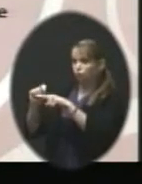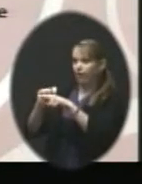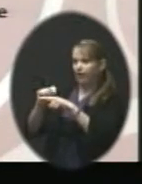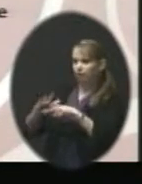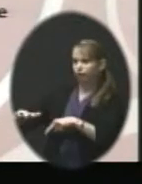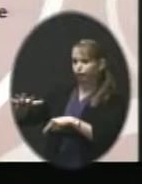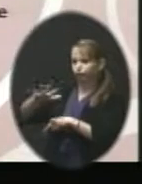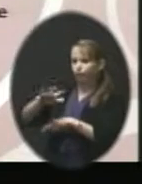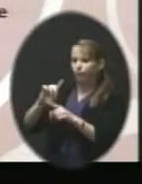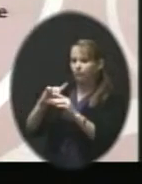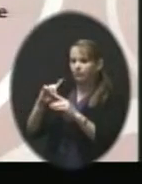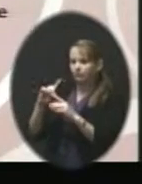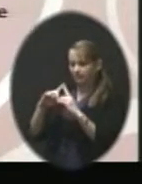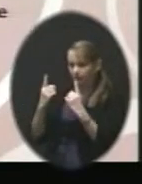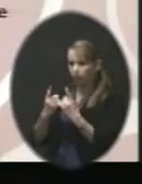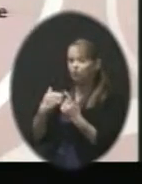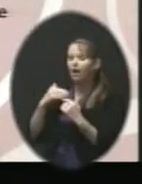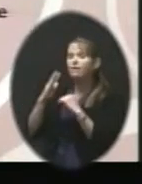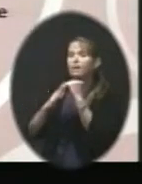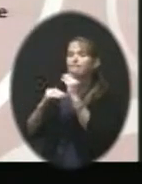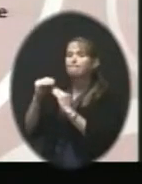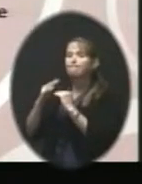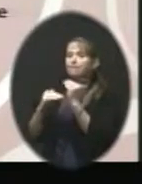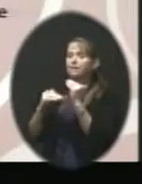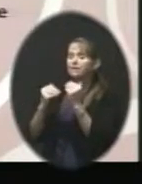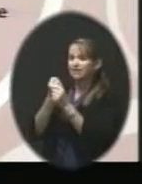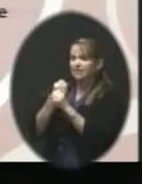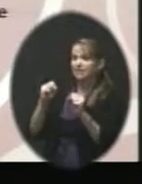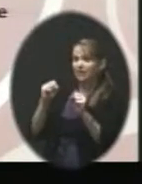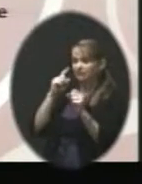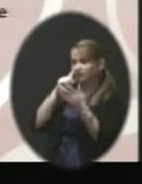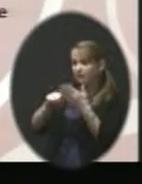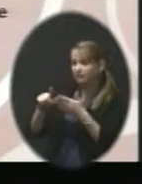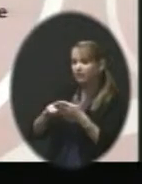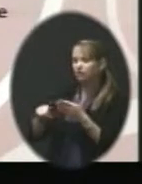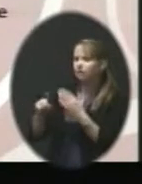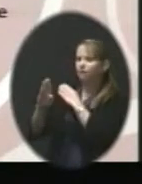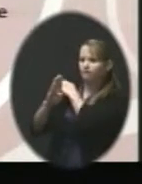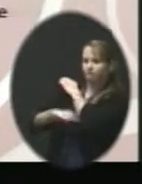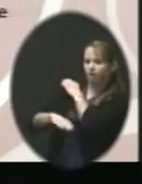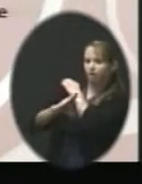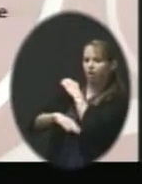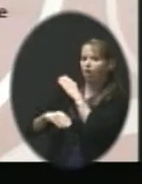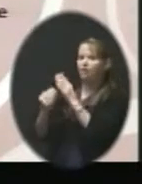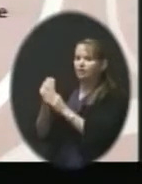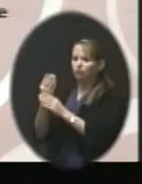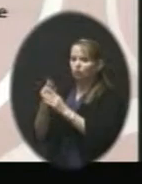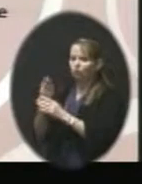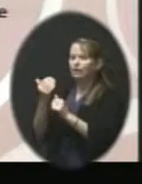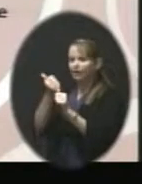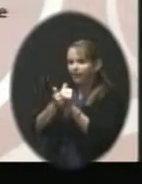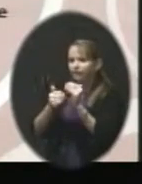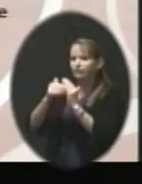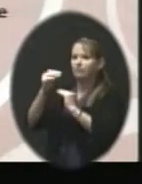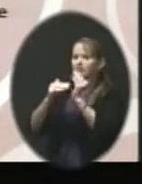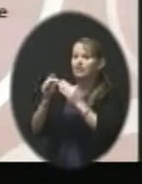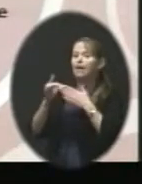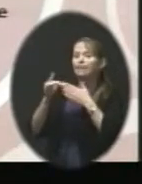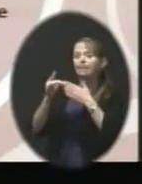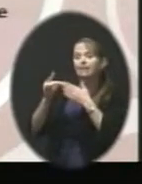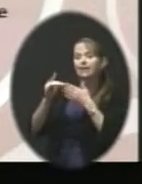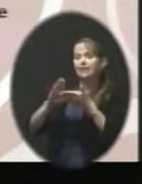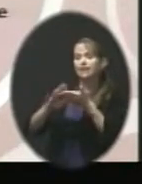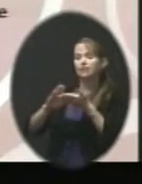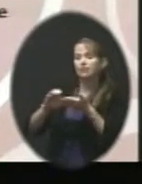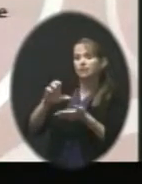We have building safety inspections. There's a fall and spring inspection, the fall inspection at every building. Lead custodian has steps